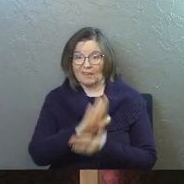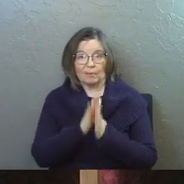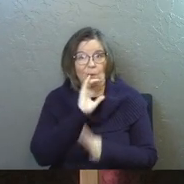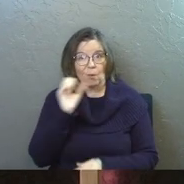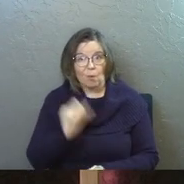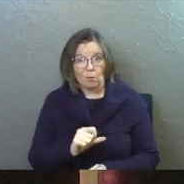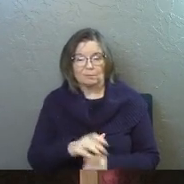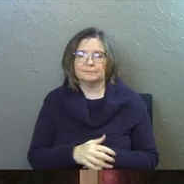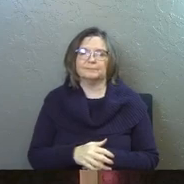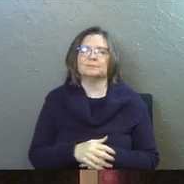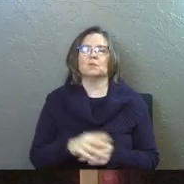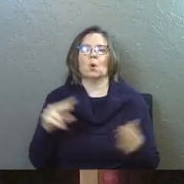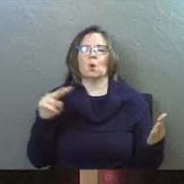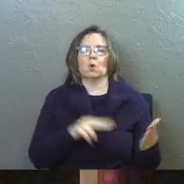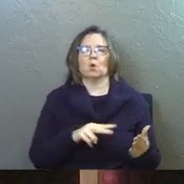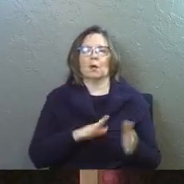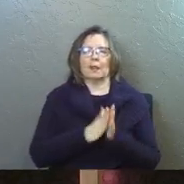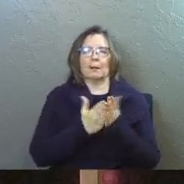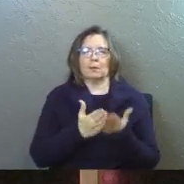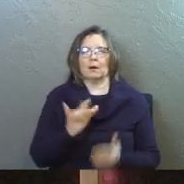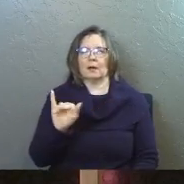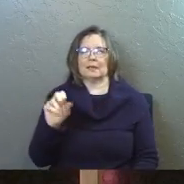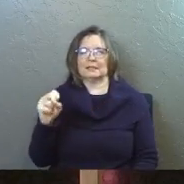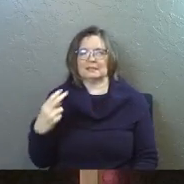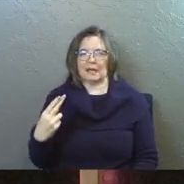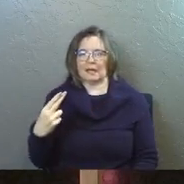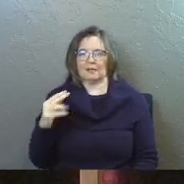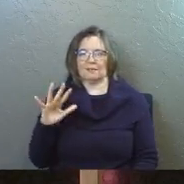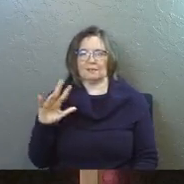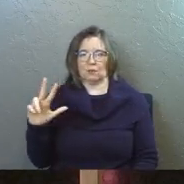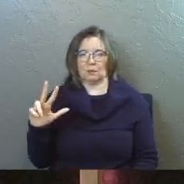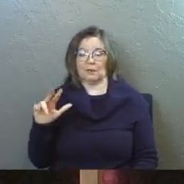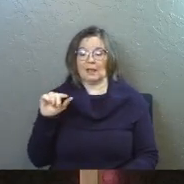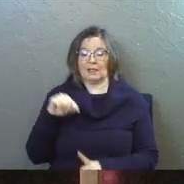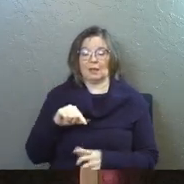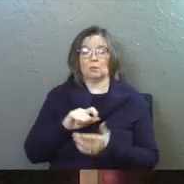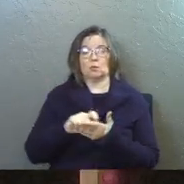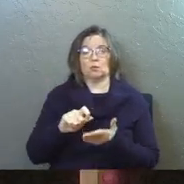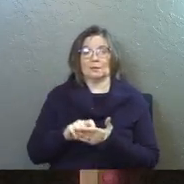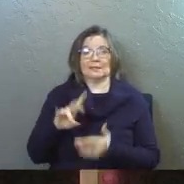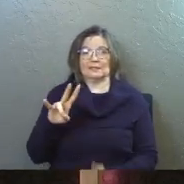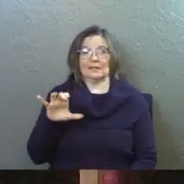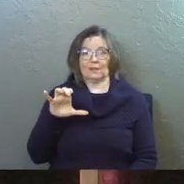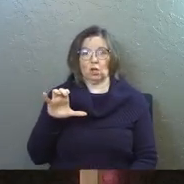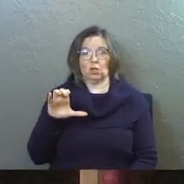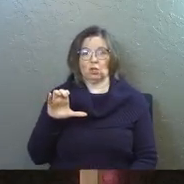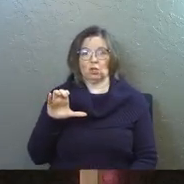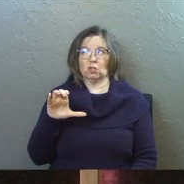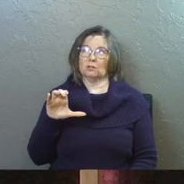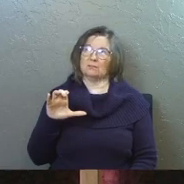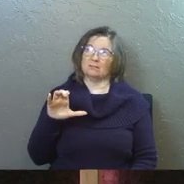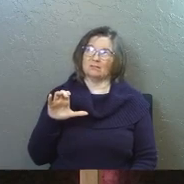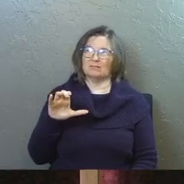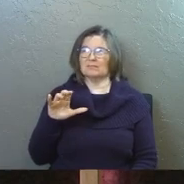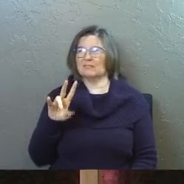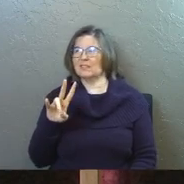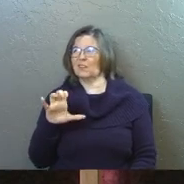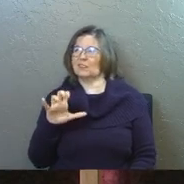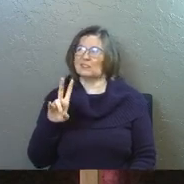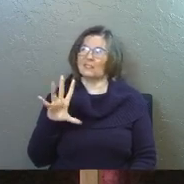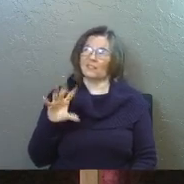old. So we're going to go to Isaiah, Isaiah 53. Um, Isaiah was written in 700, uh, probably 700,